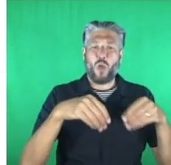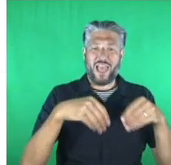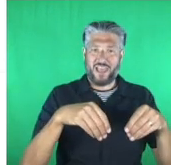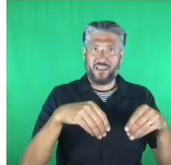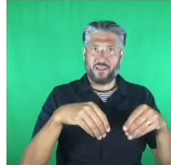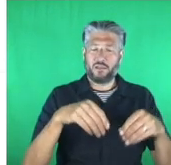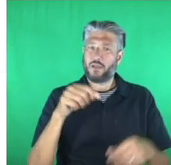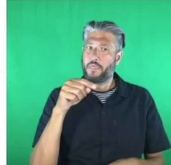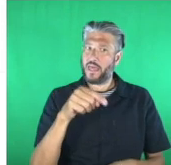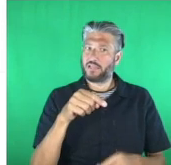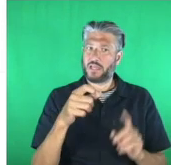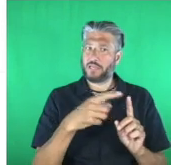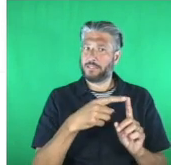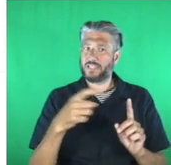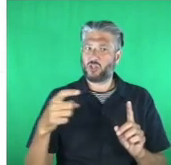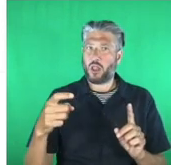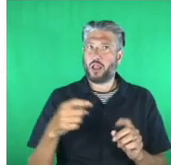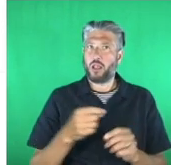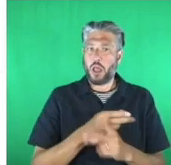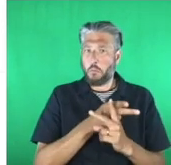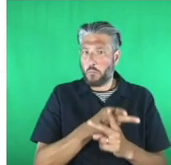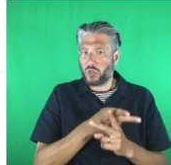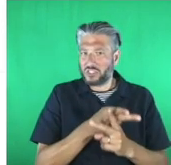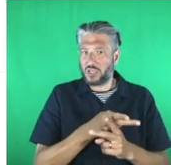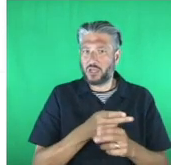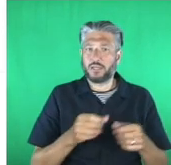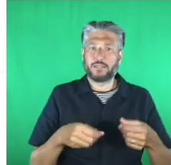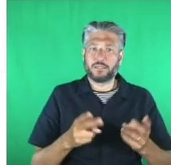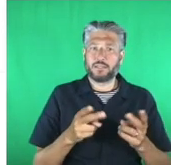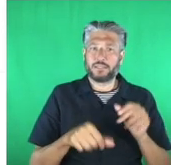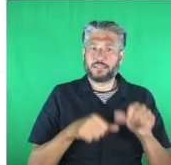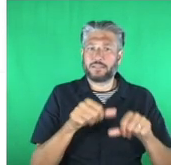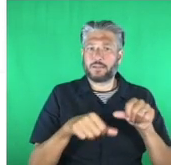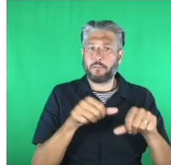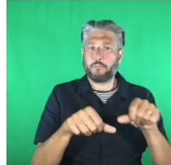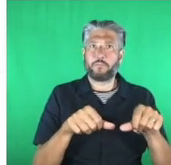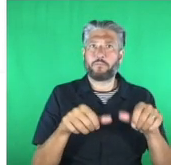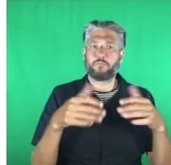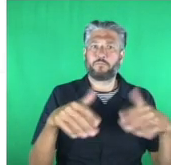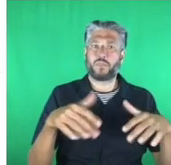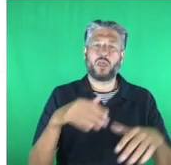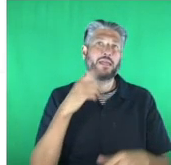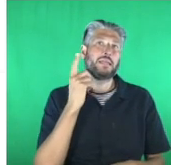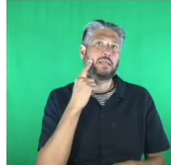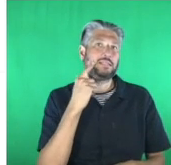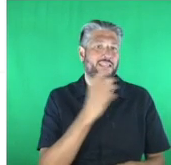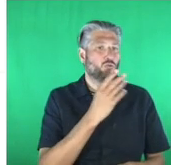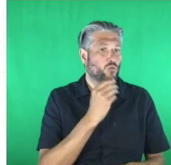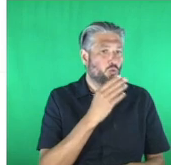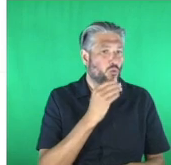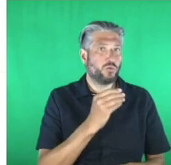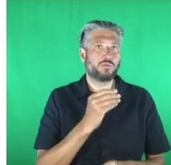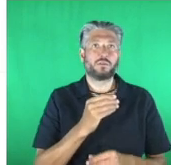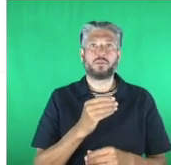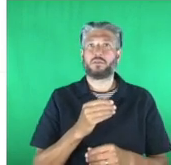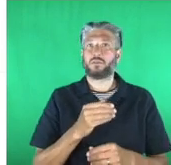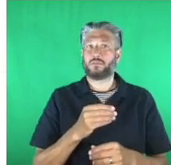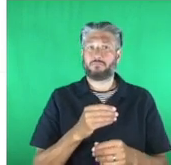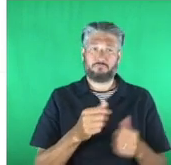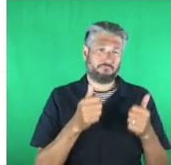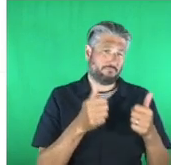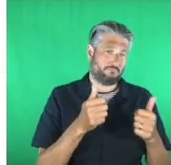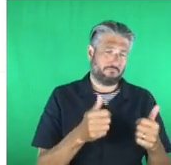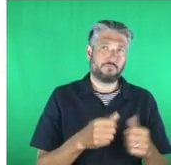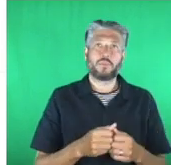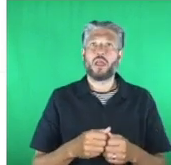system in the UK, with its design and ease of use making it highly inclusive to carers. Color in tech is helping